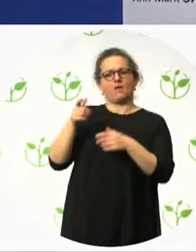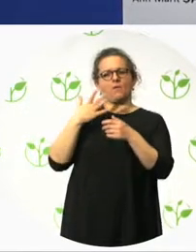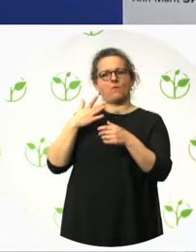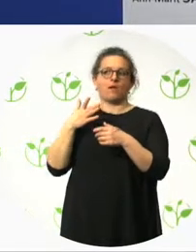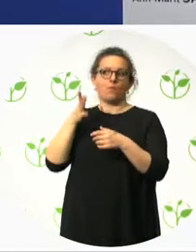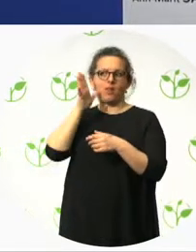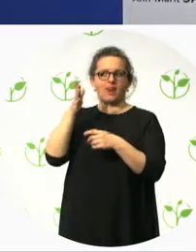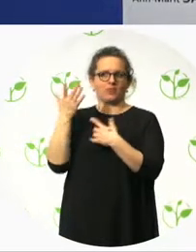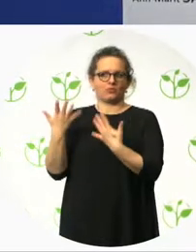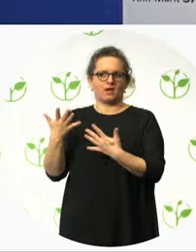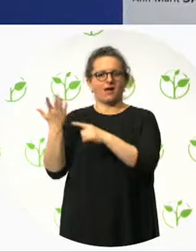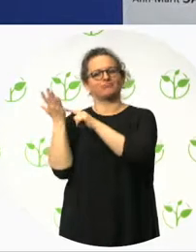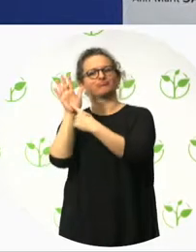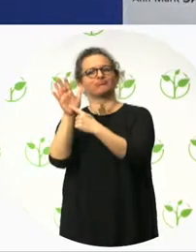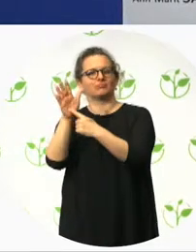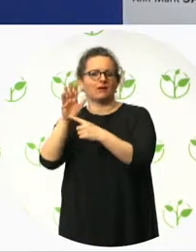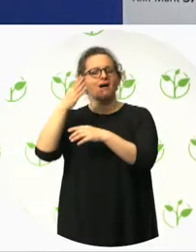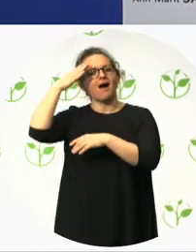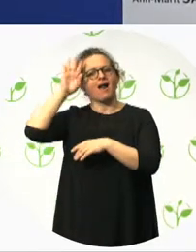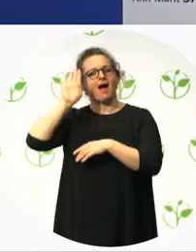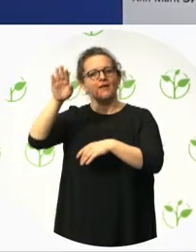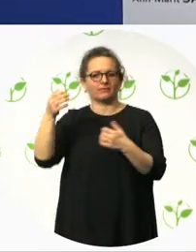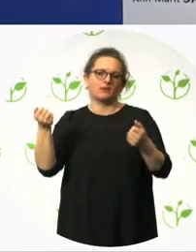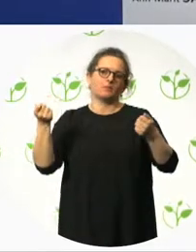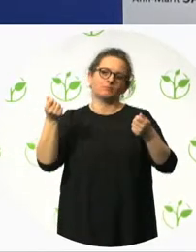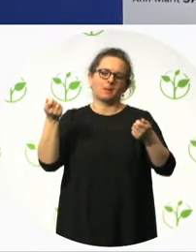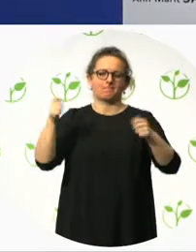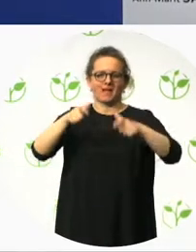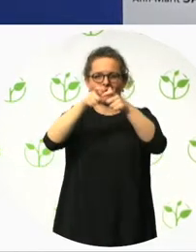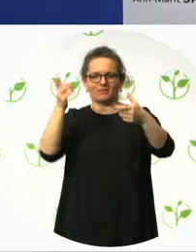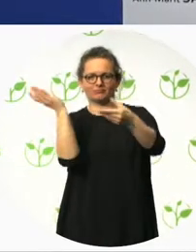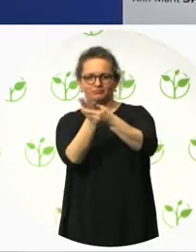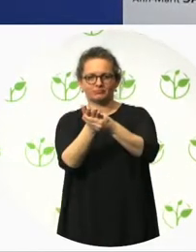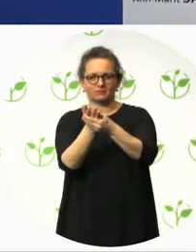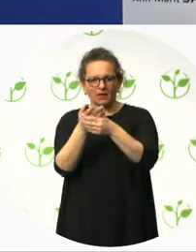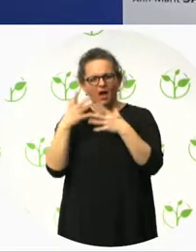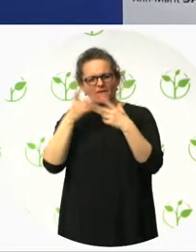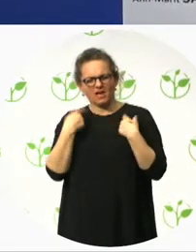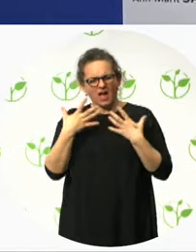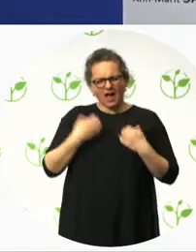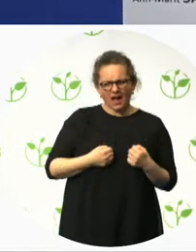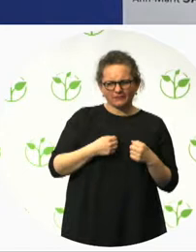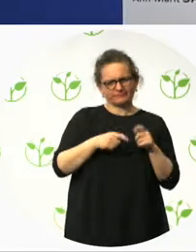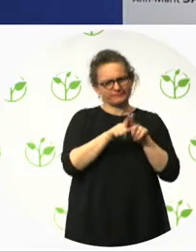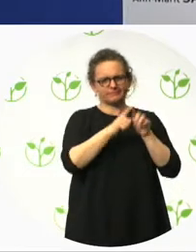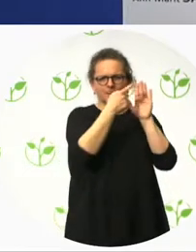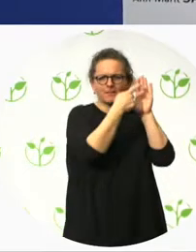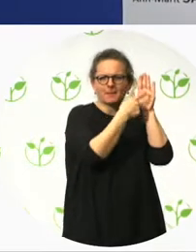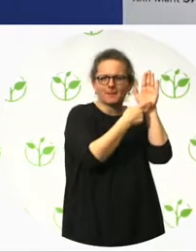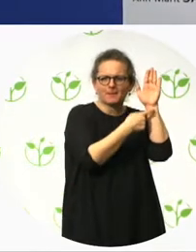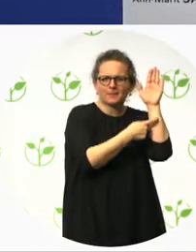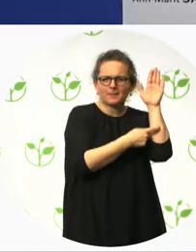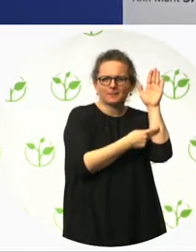develop guidelines. This is Building for Everyone, which is a whole series, 900 plus pages, divided into 10 booklets.